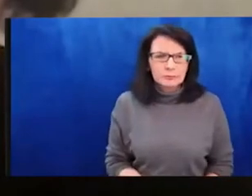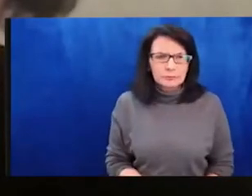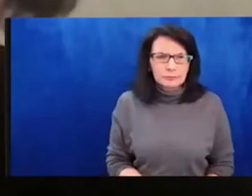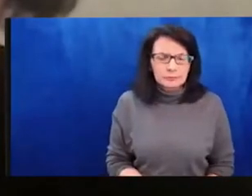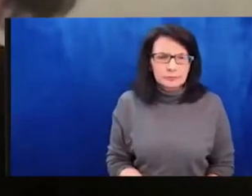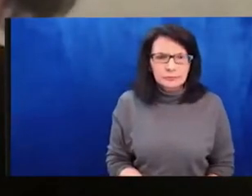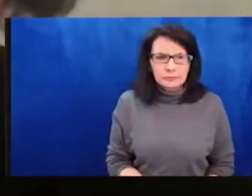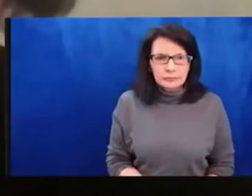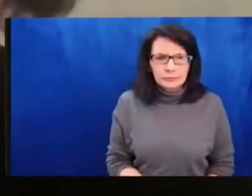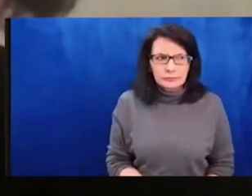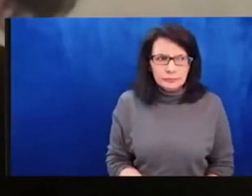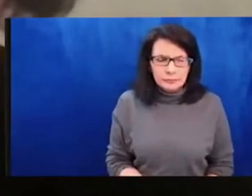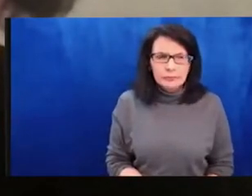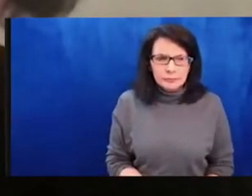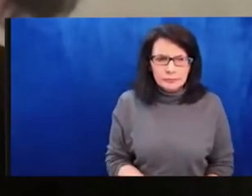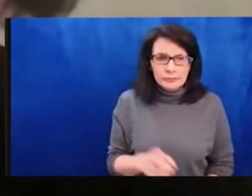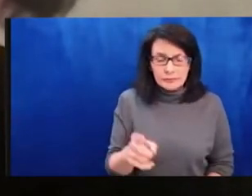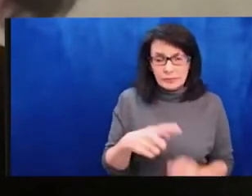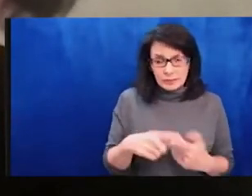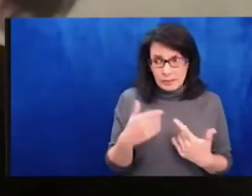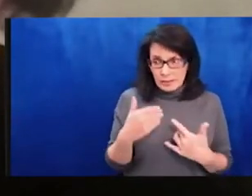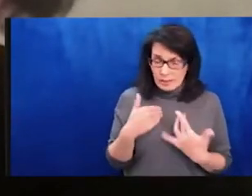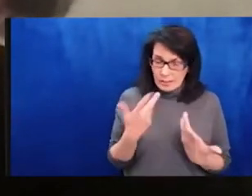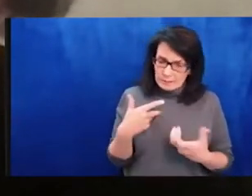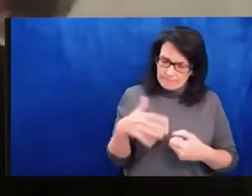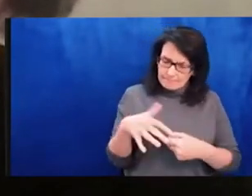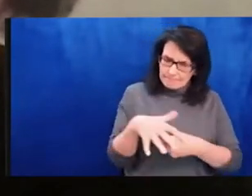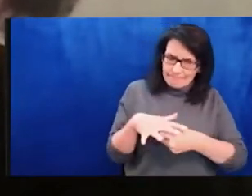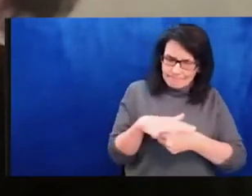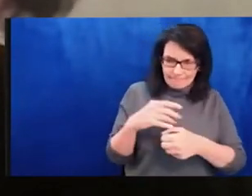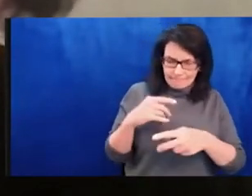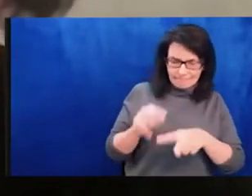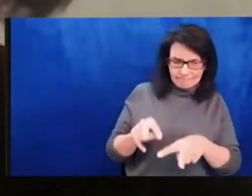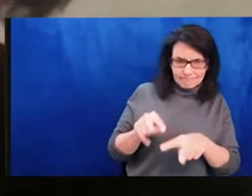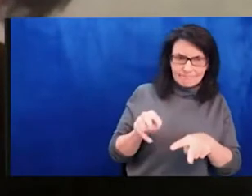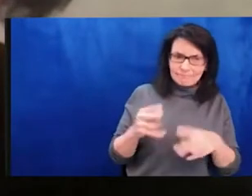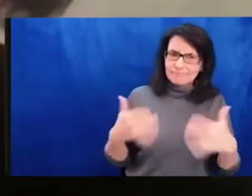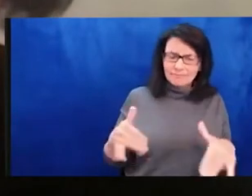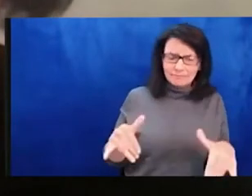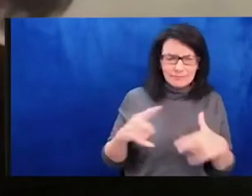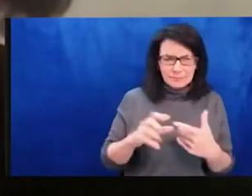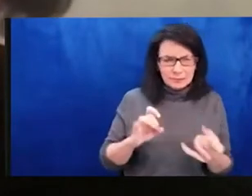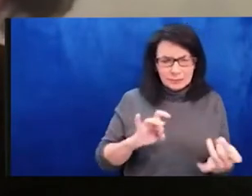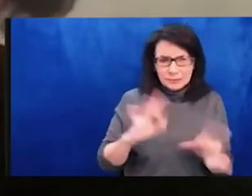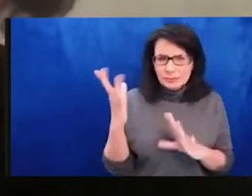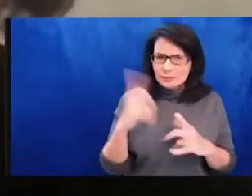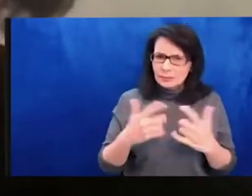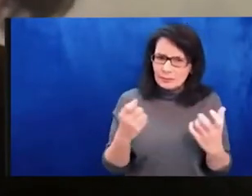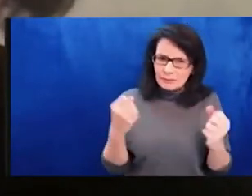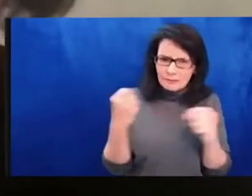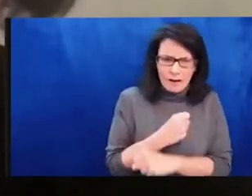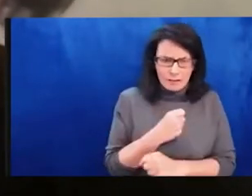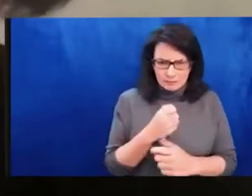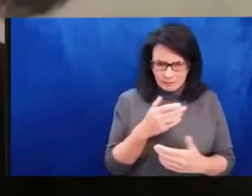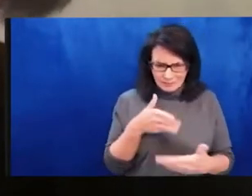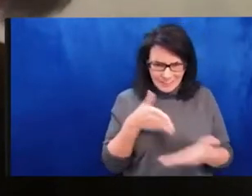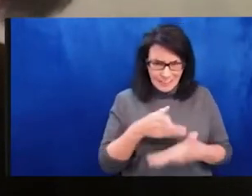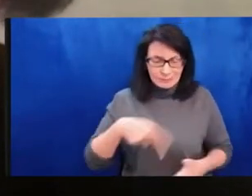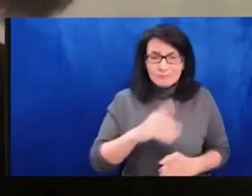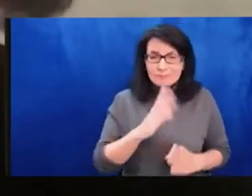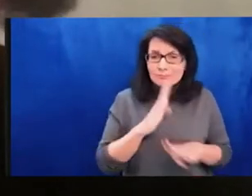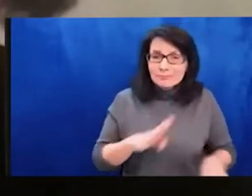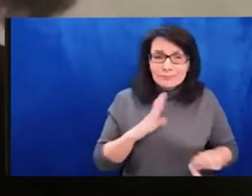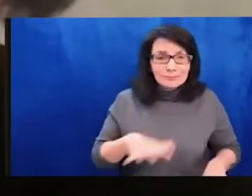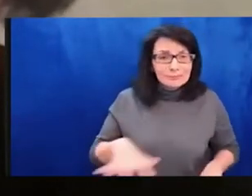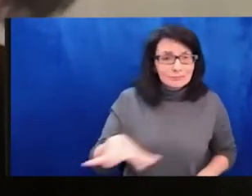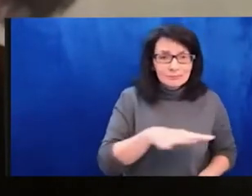Estonia and Latvia and three countries that are bordering the current war waged by Putin's Russia against Ukraine. Um,